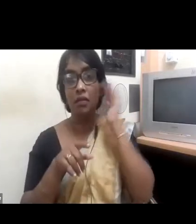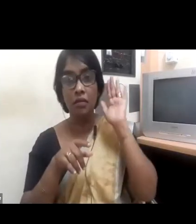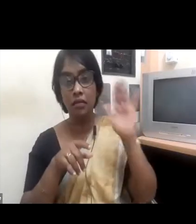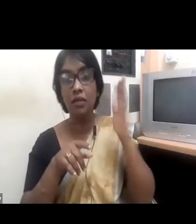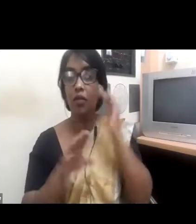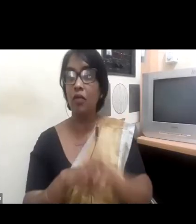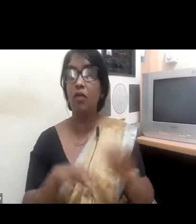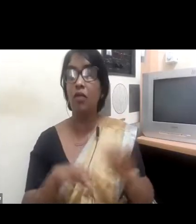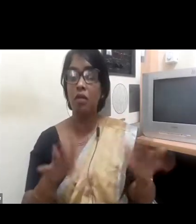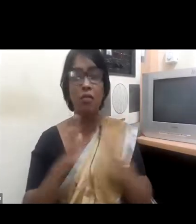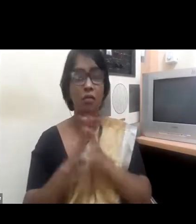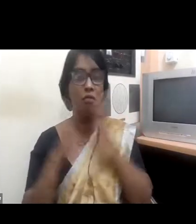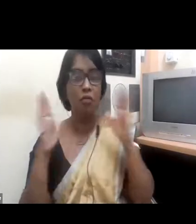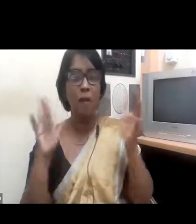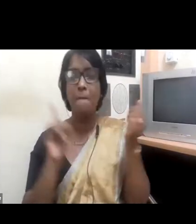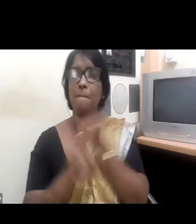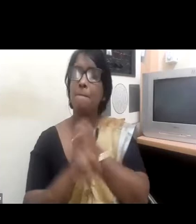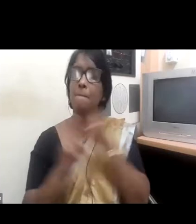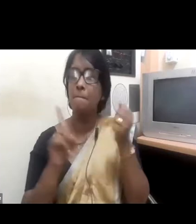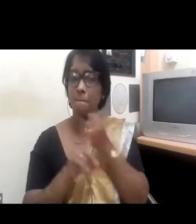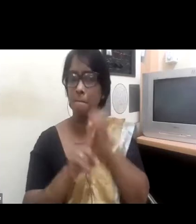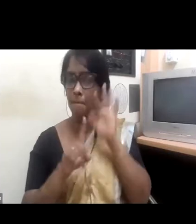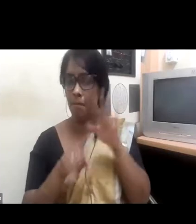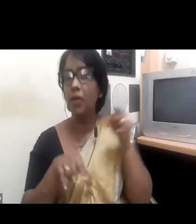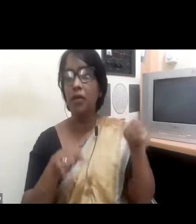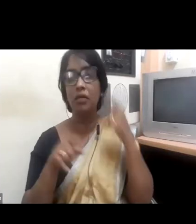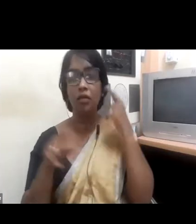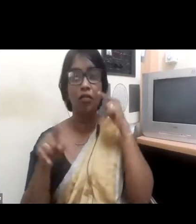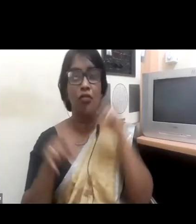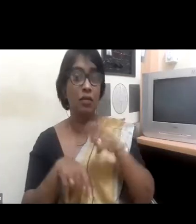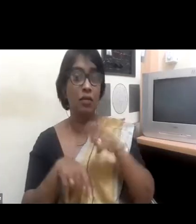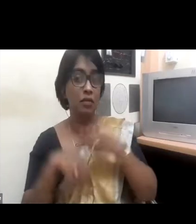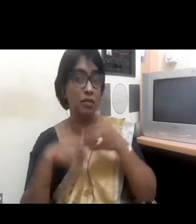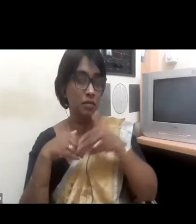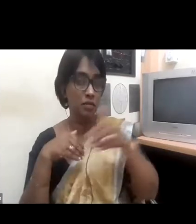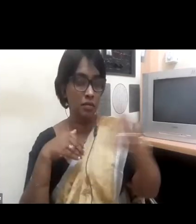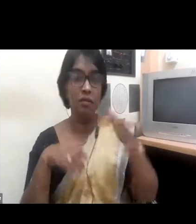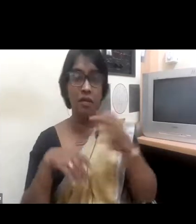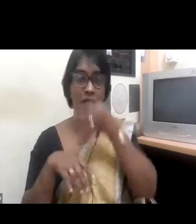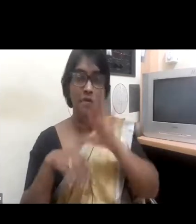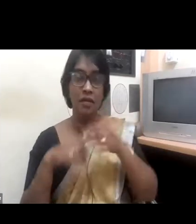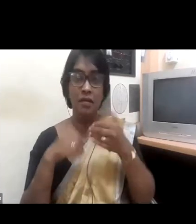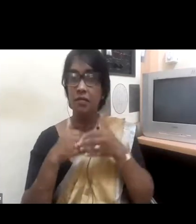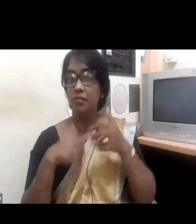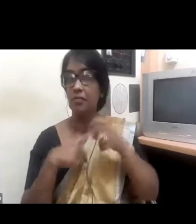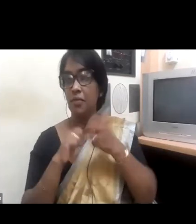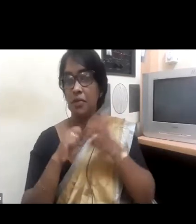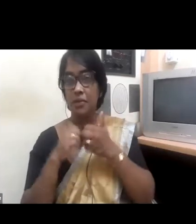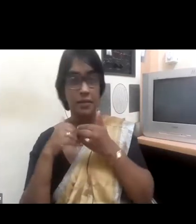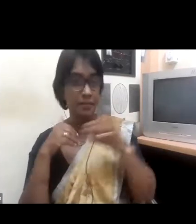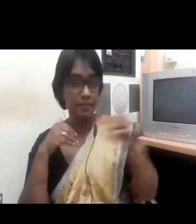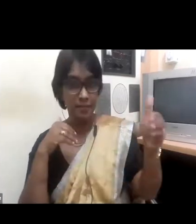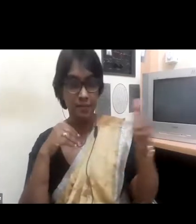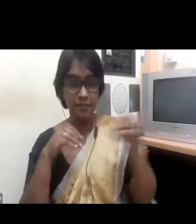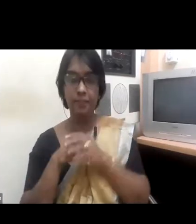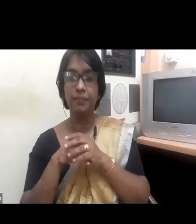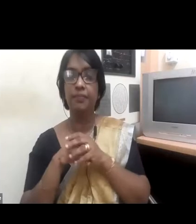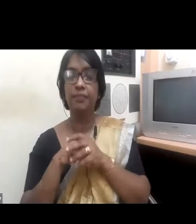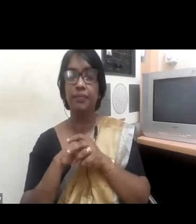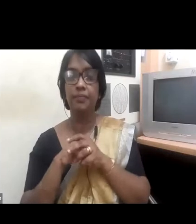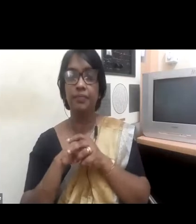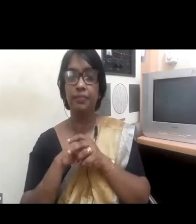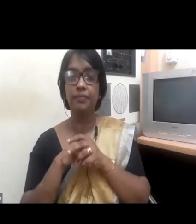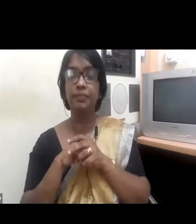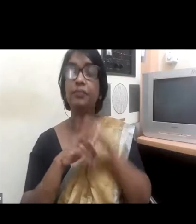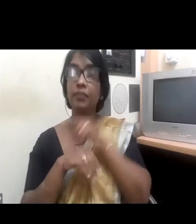both an immediate and a long-term impact on women's opportunity to really climb through the ranks to be sweet positions and to board